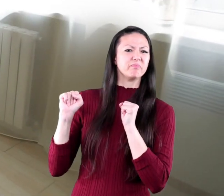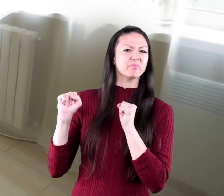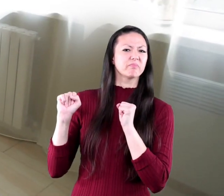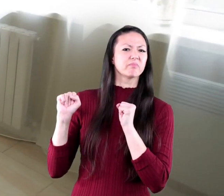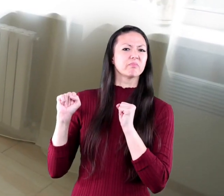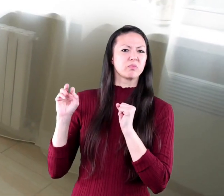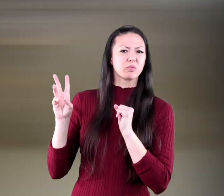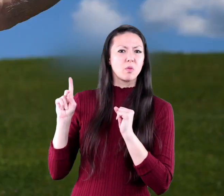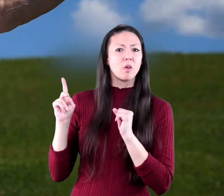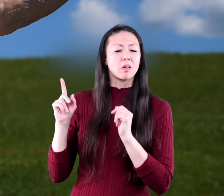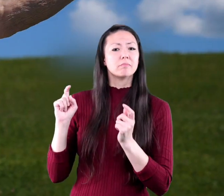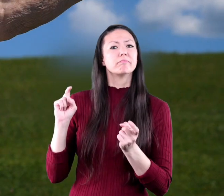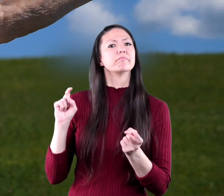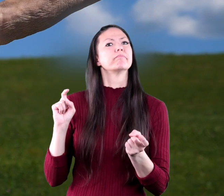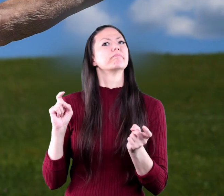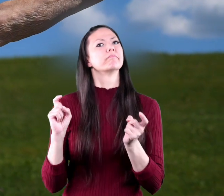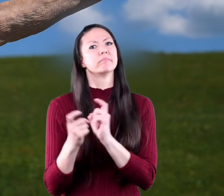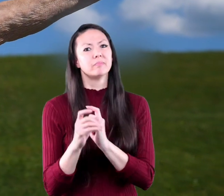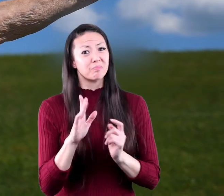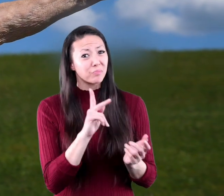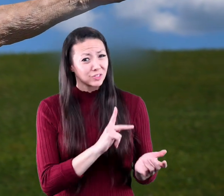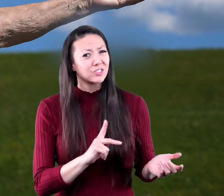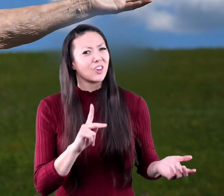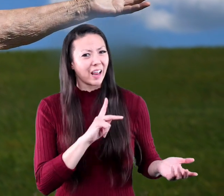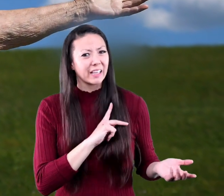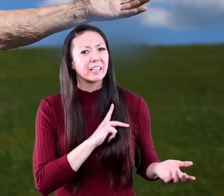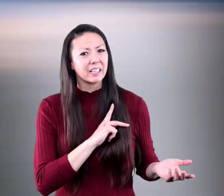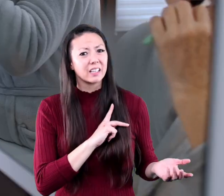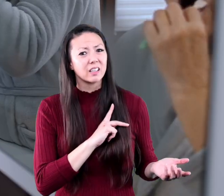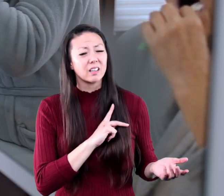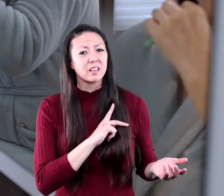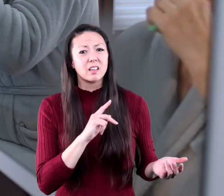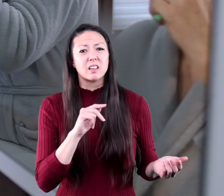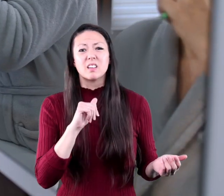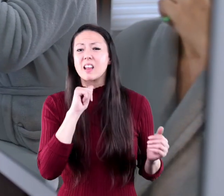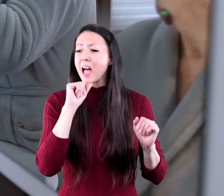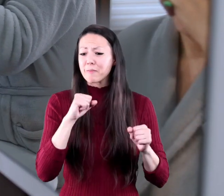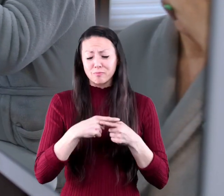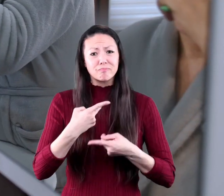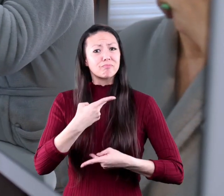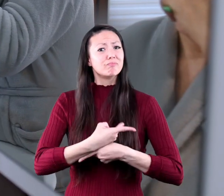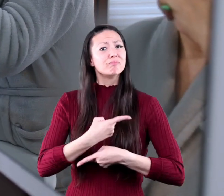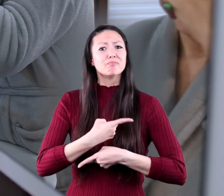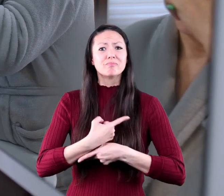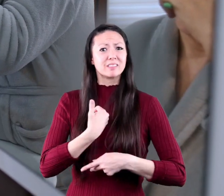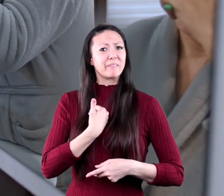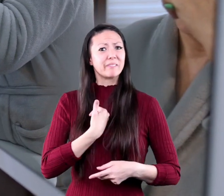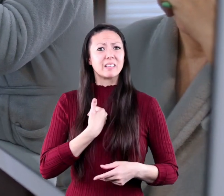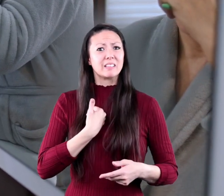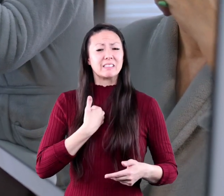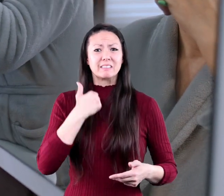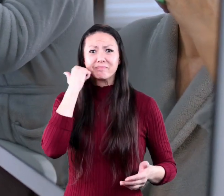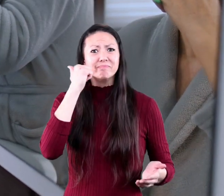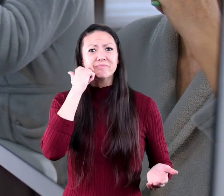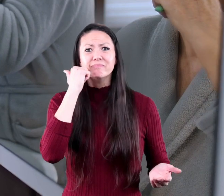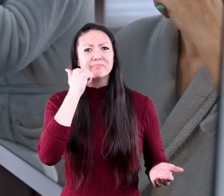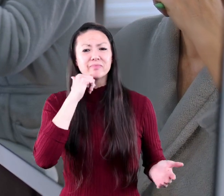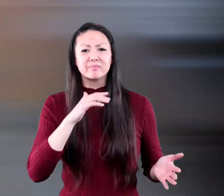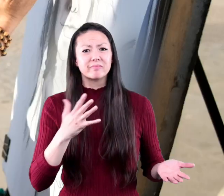changes in their personality and unable to care for their day-to-day needs